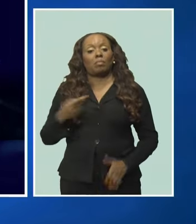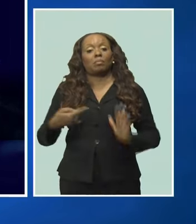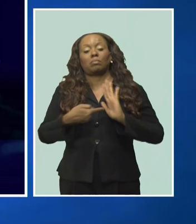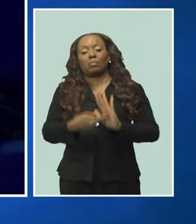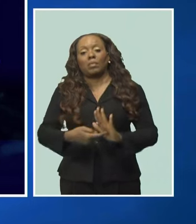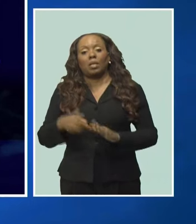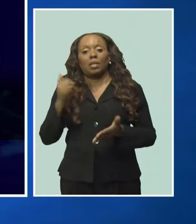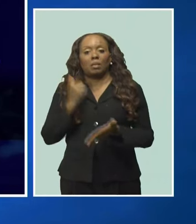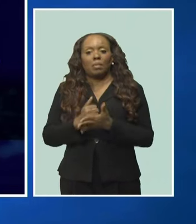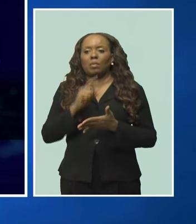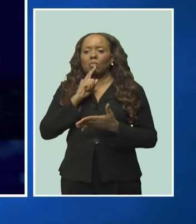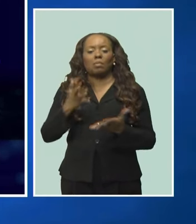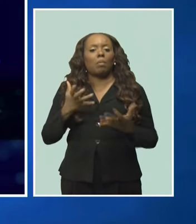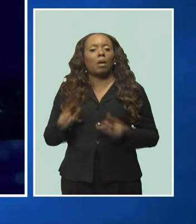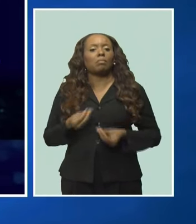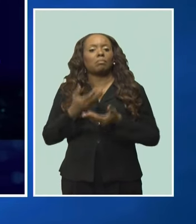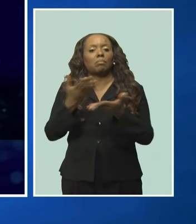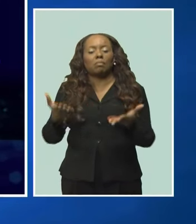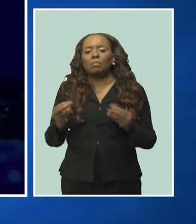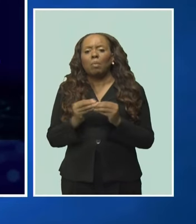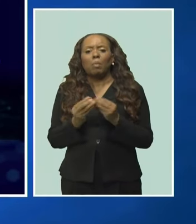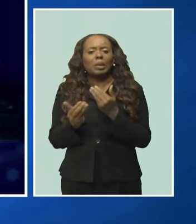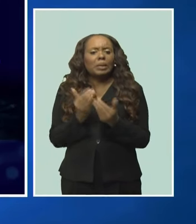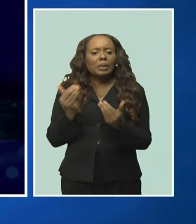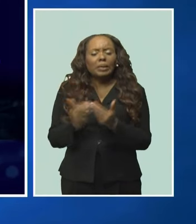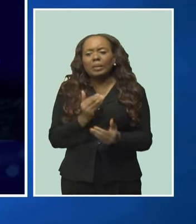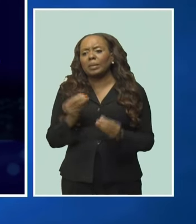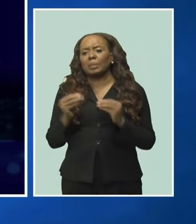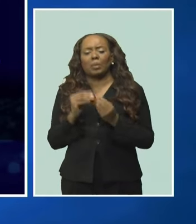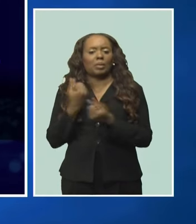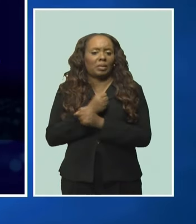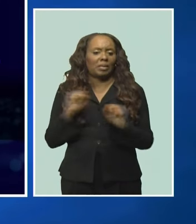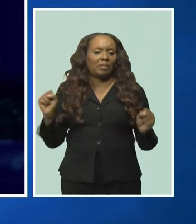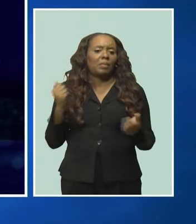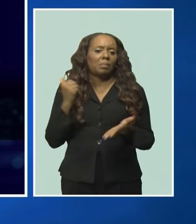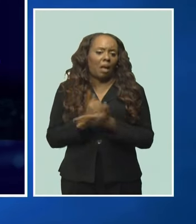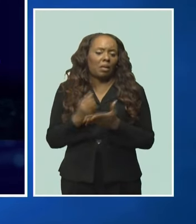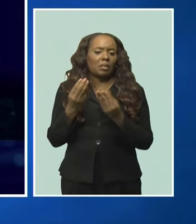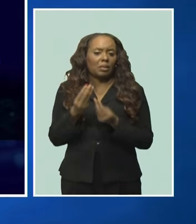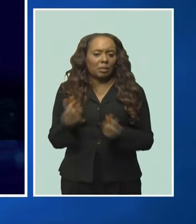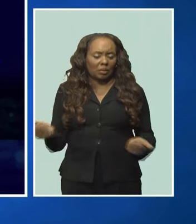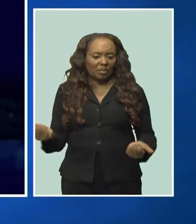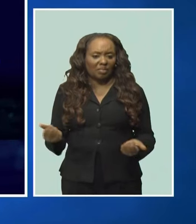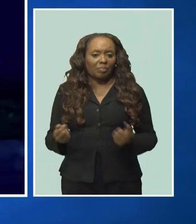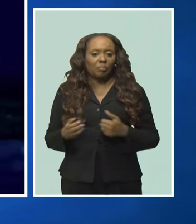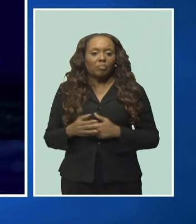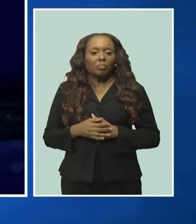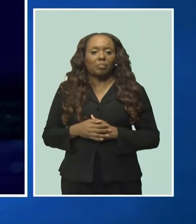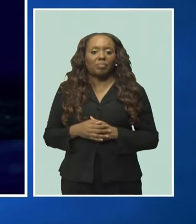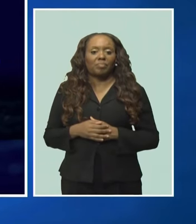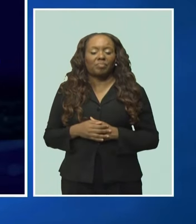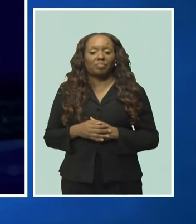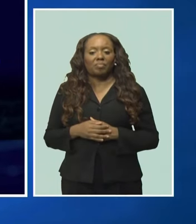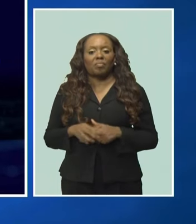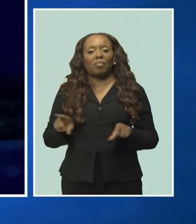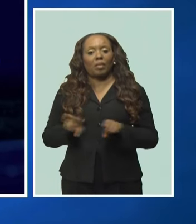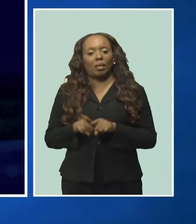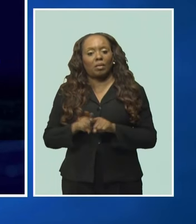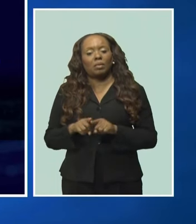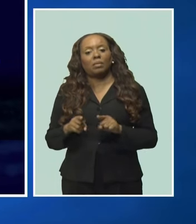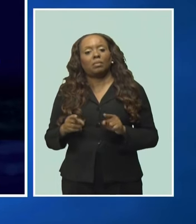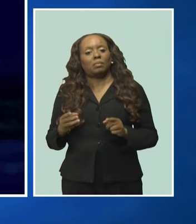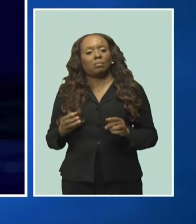commitment to delivering convenient, easy, and secure digital banking solutions, while of course fostering financial